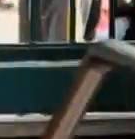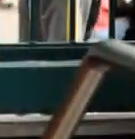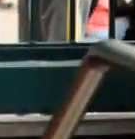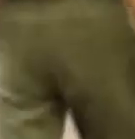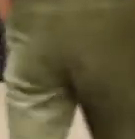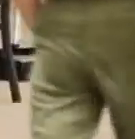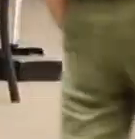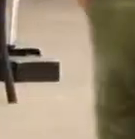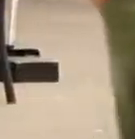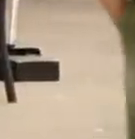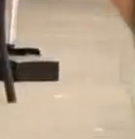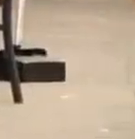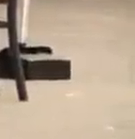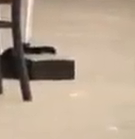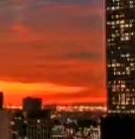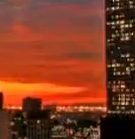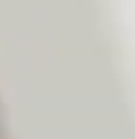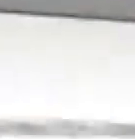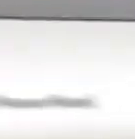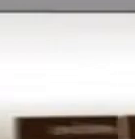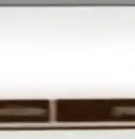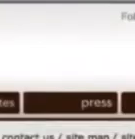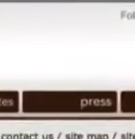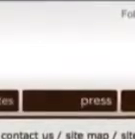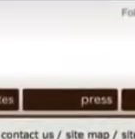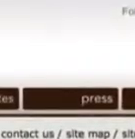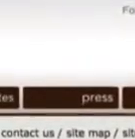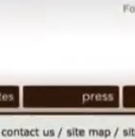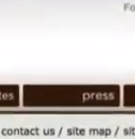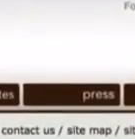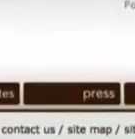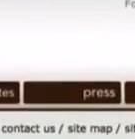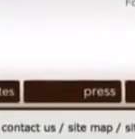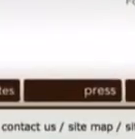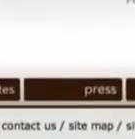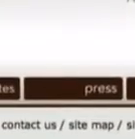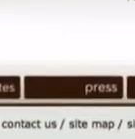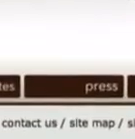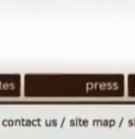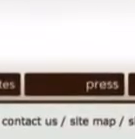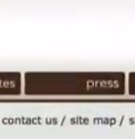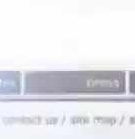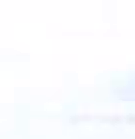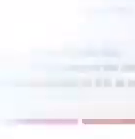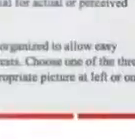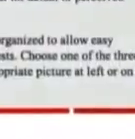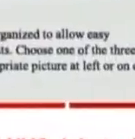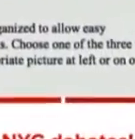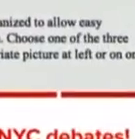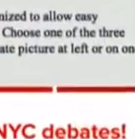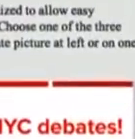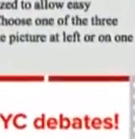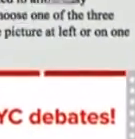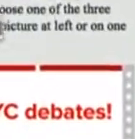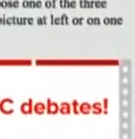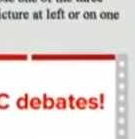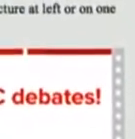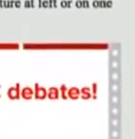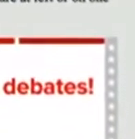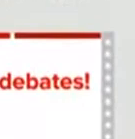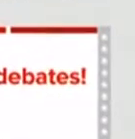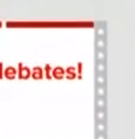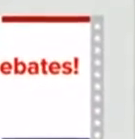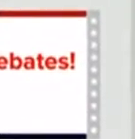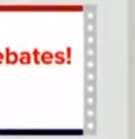part of the city's official debate program for the 2013 elections, administered by the New York City Campaign Finance Board. The CFB